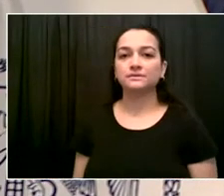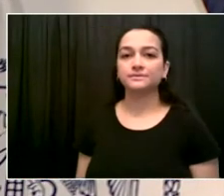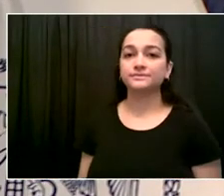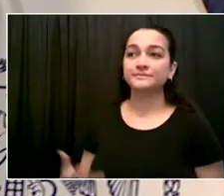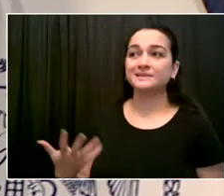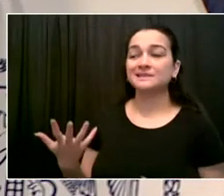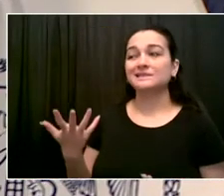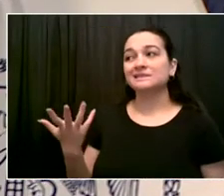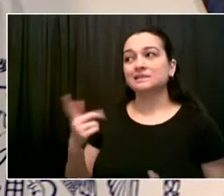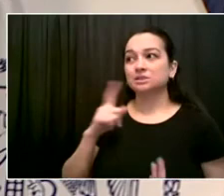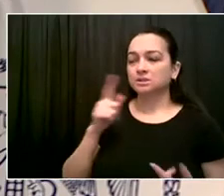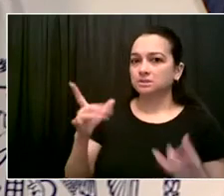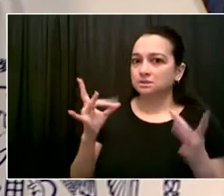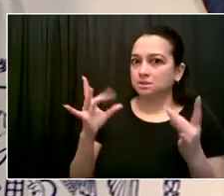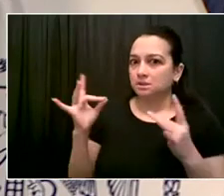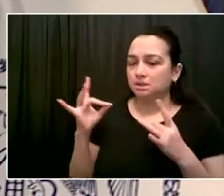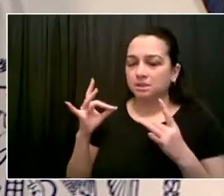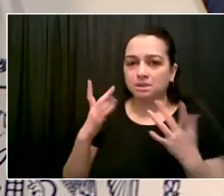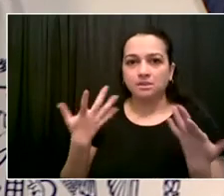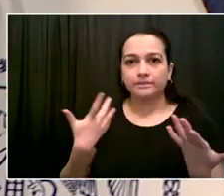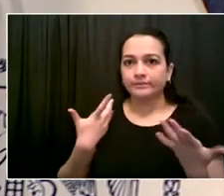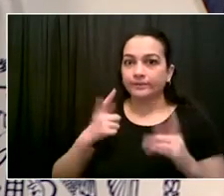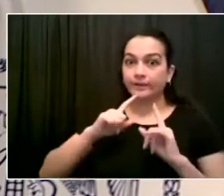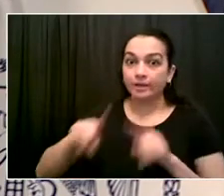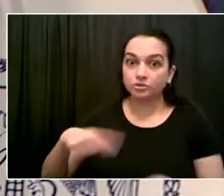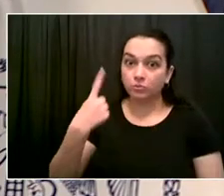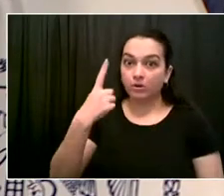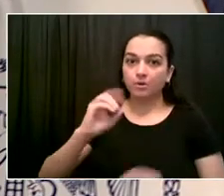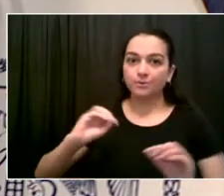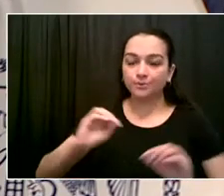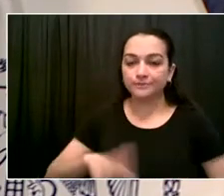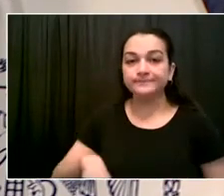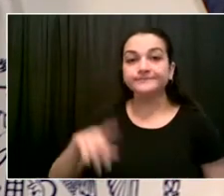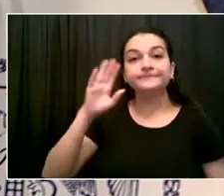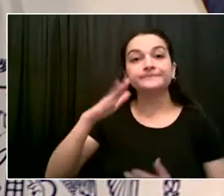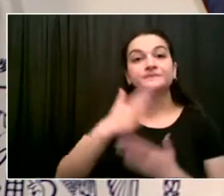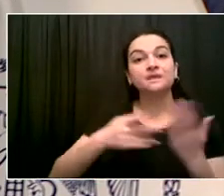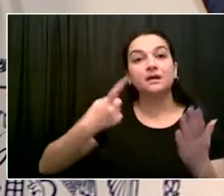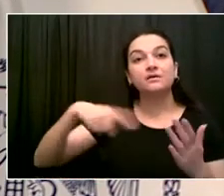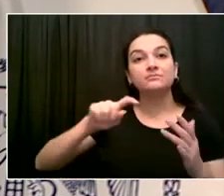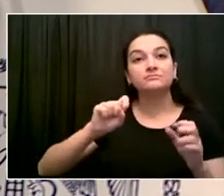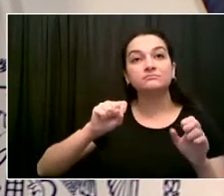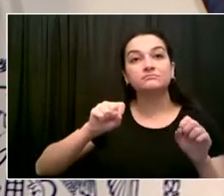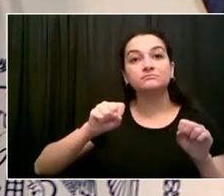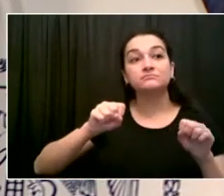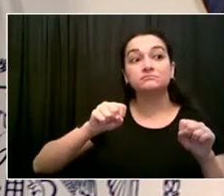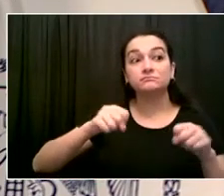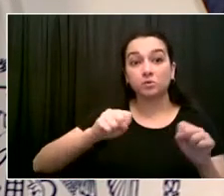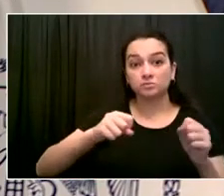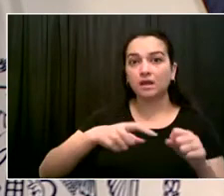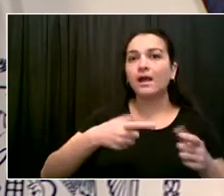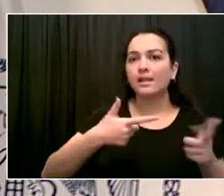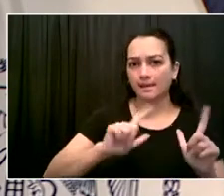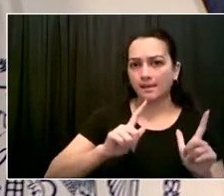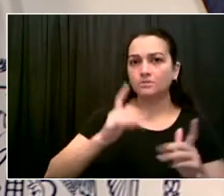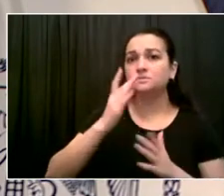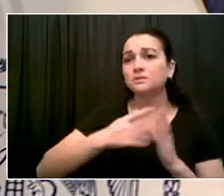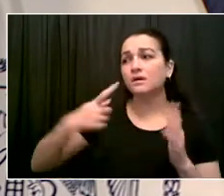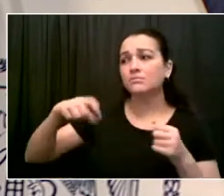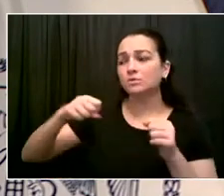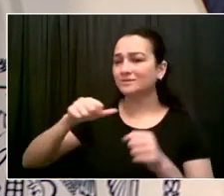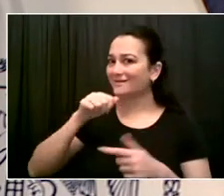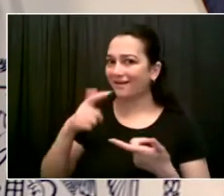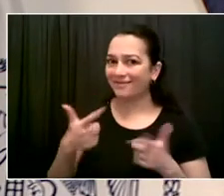I think the more profound issue is to create the right kind of ground rules for the use of those vehicles that